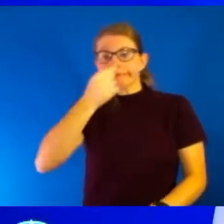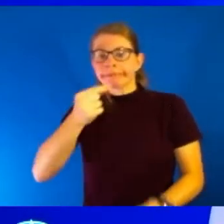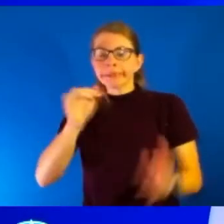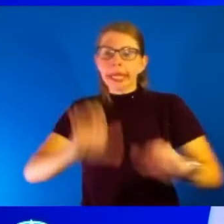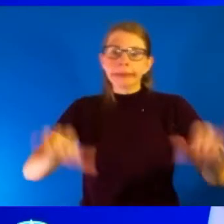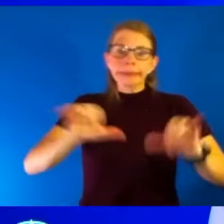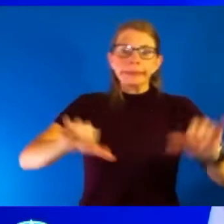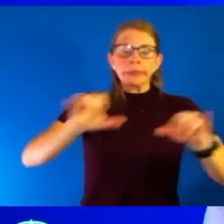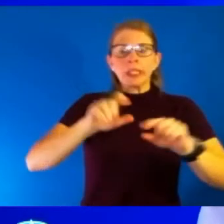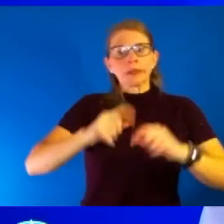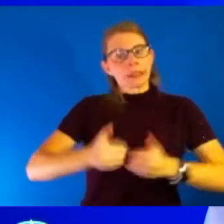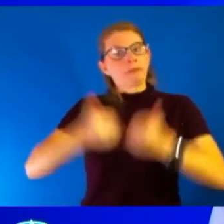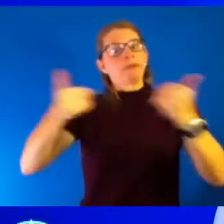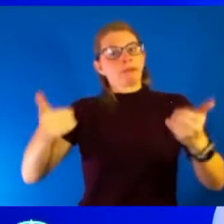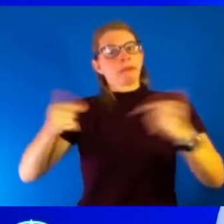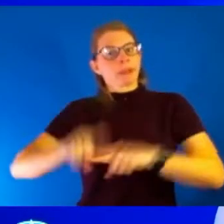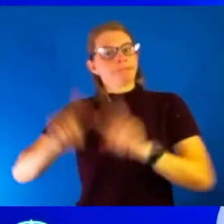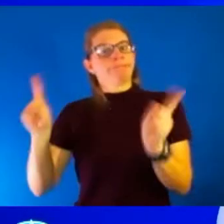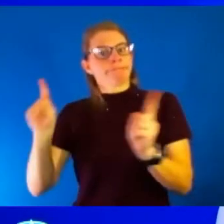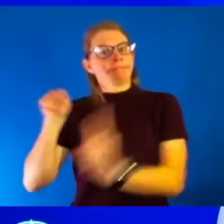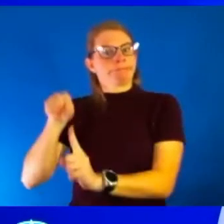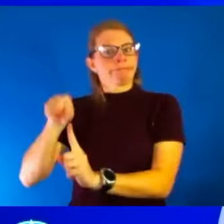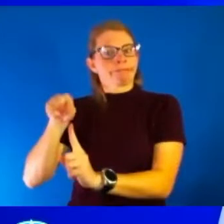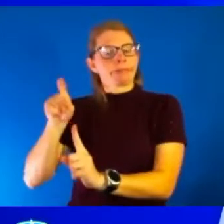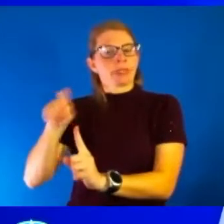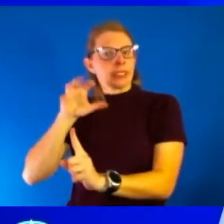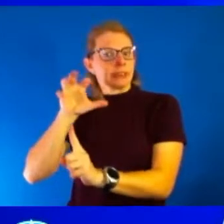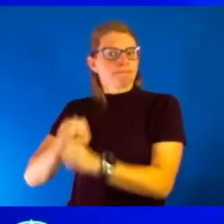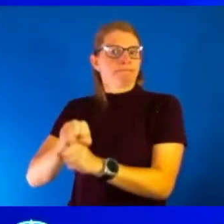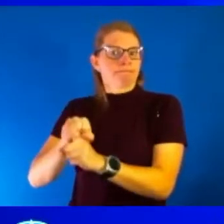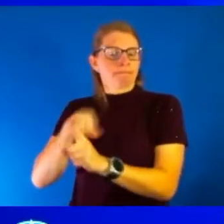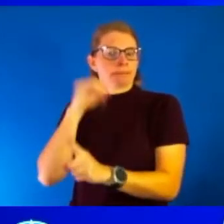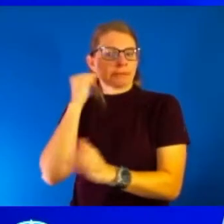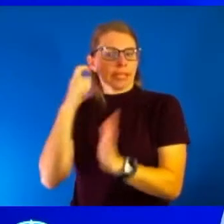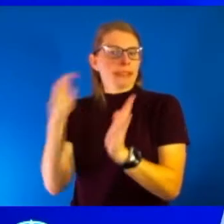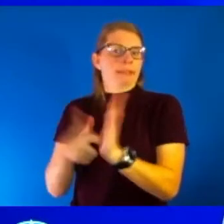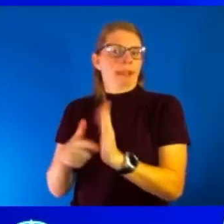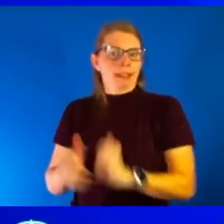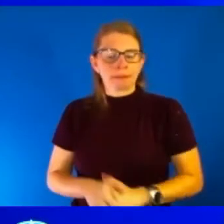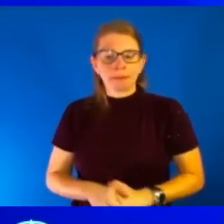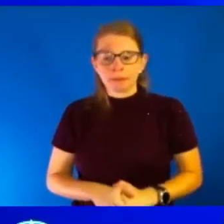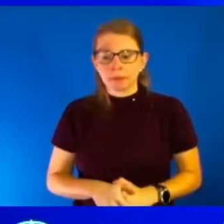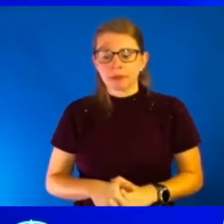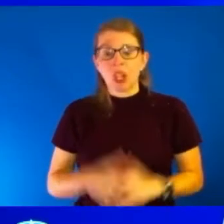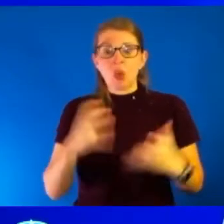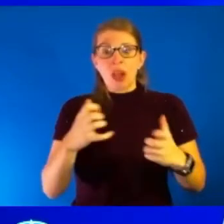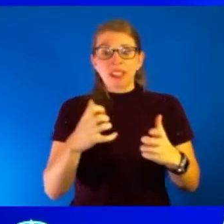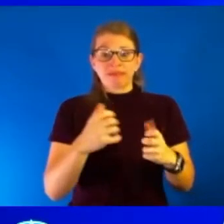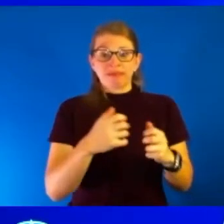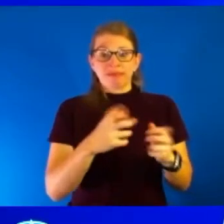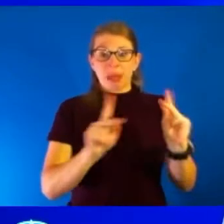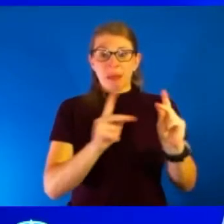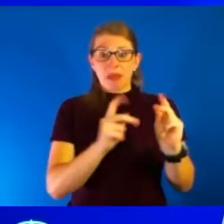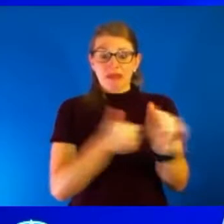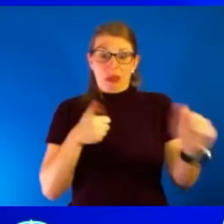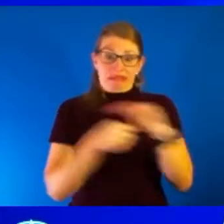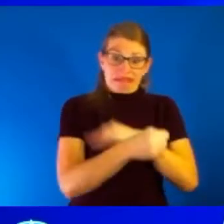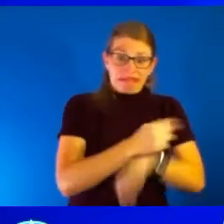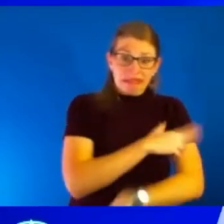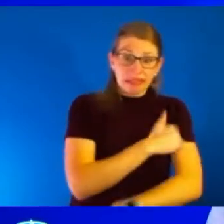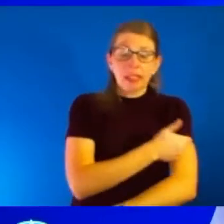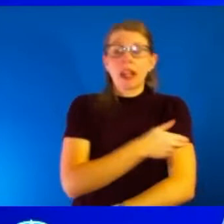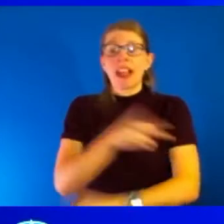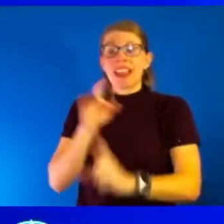important. But hopefully if we can keep people out of the hospital, and really that is the main function and the main direction of these